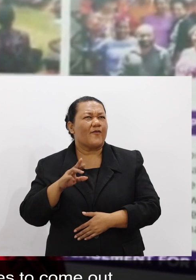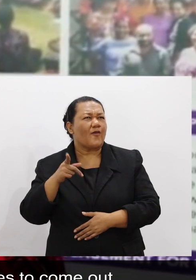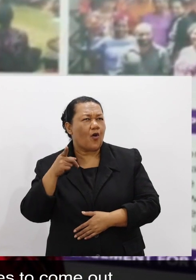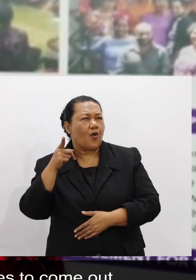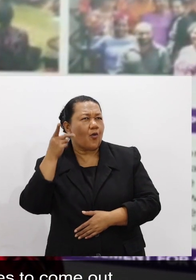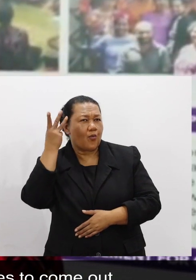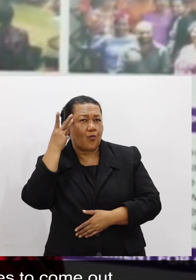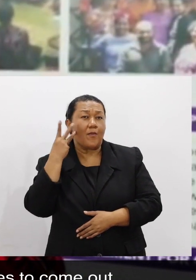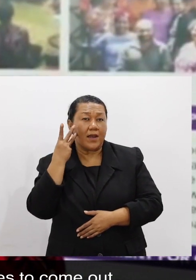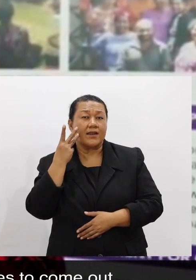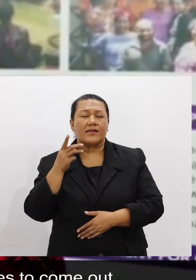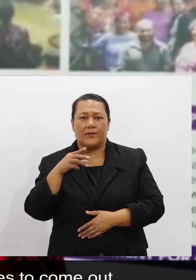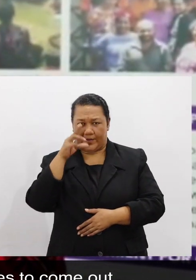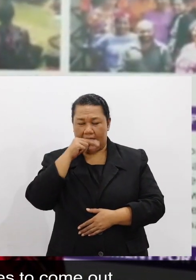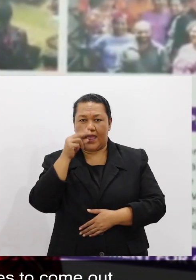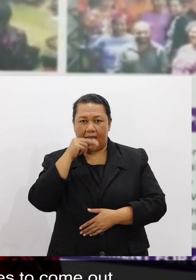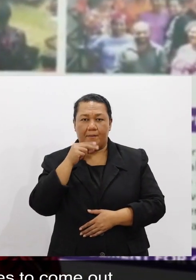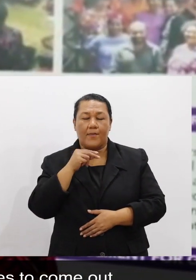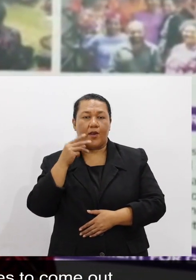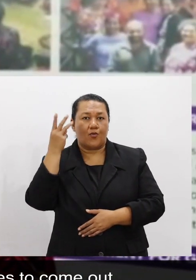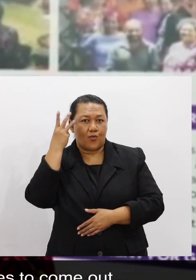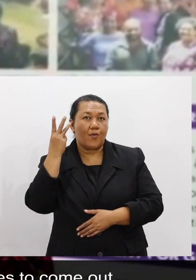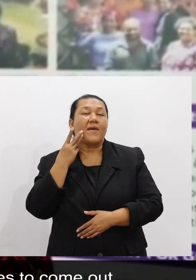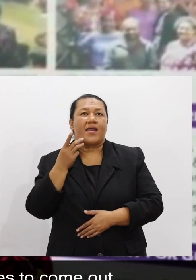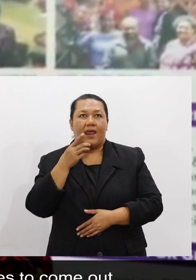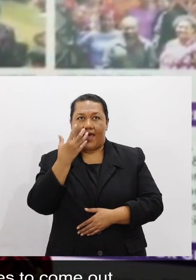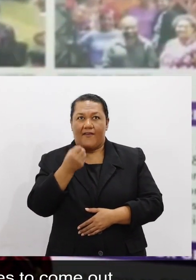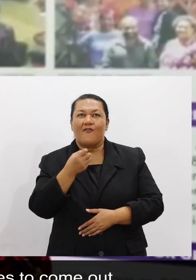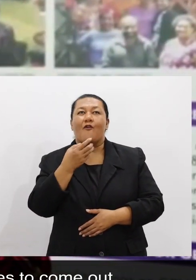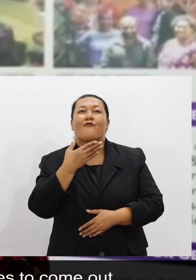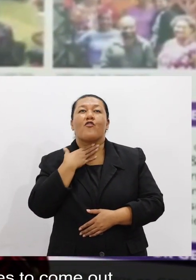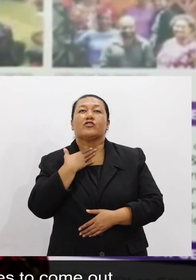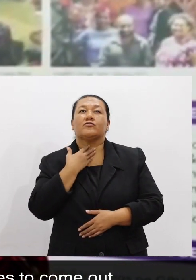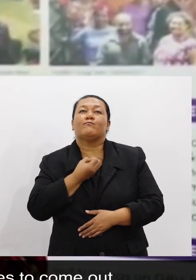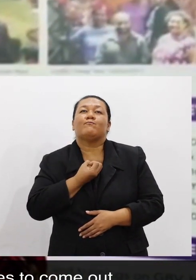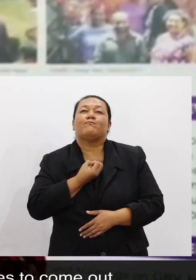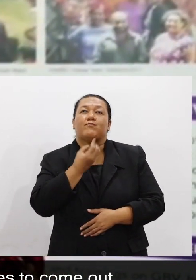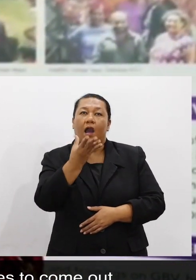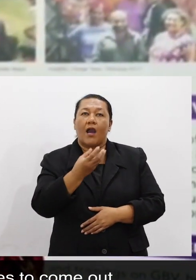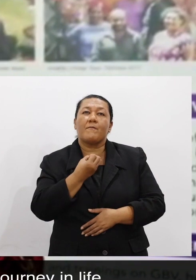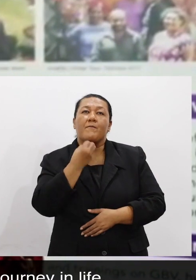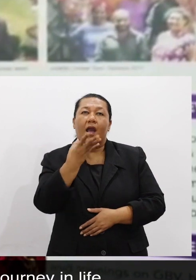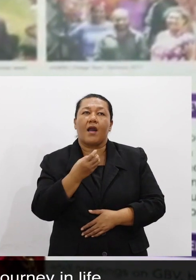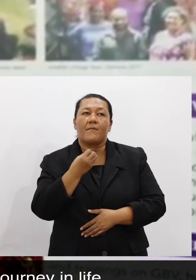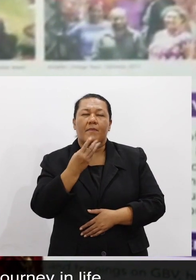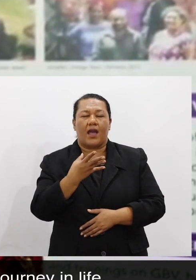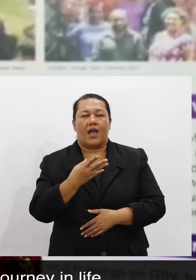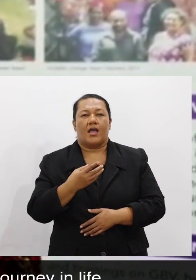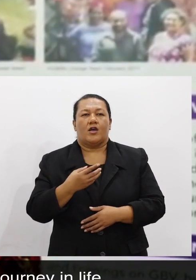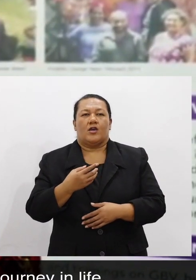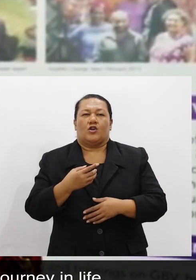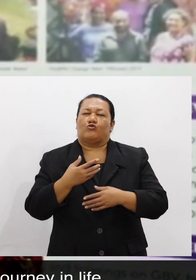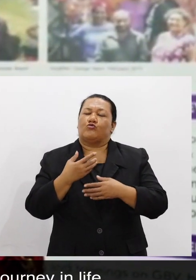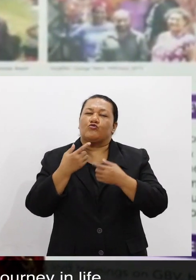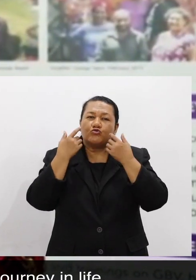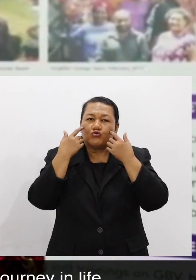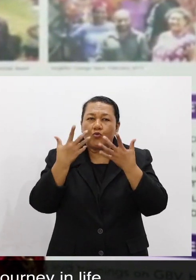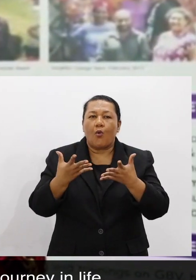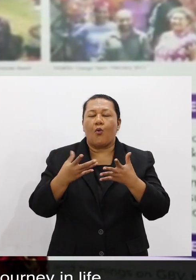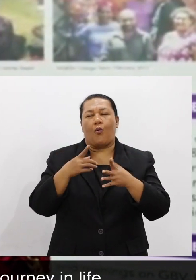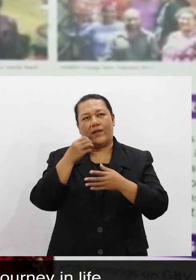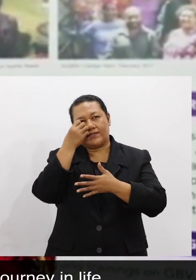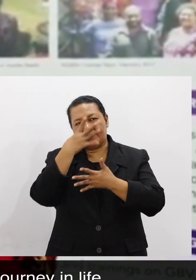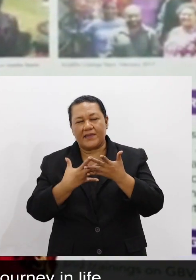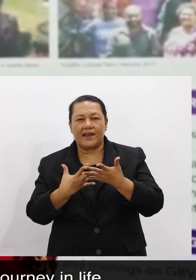for the women so that the women can have this voice to, you know, come out to express their experiences